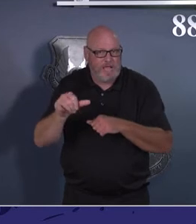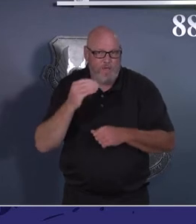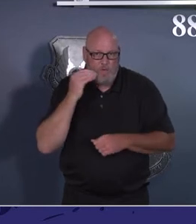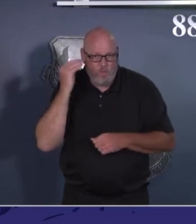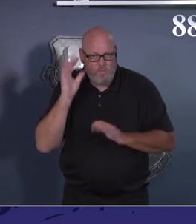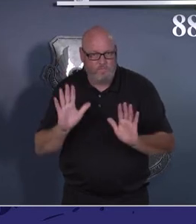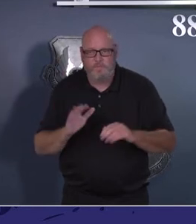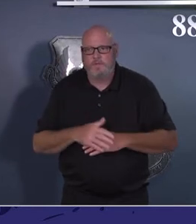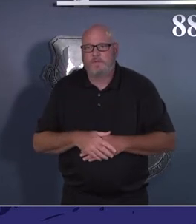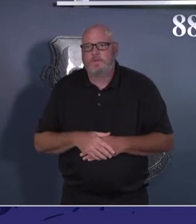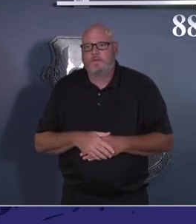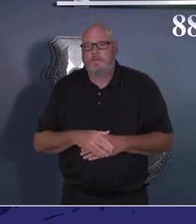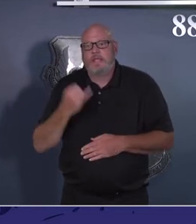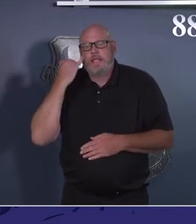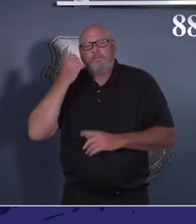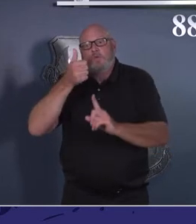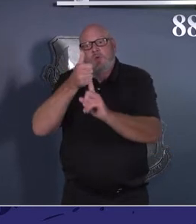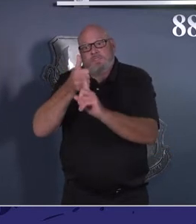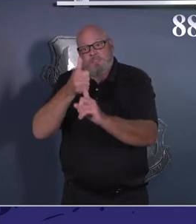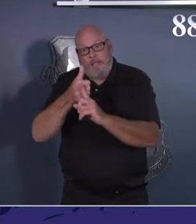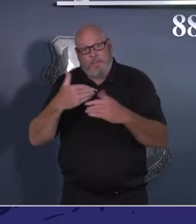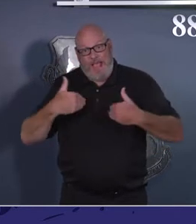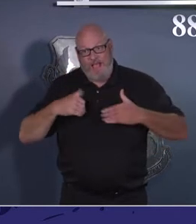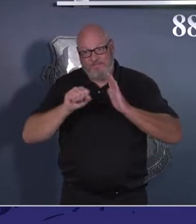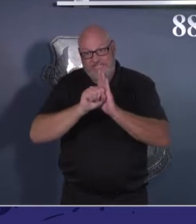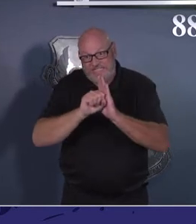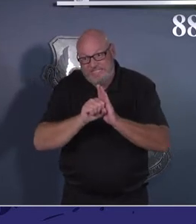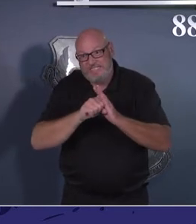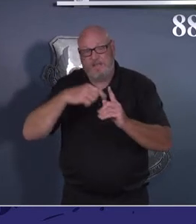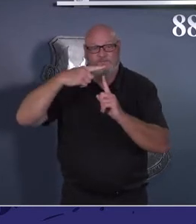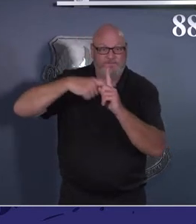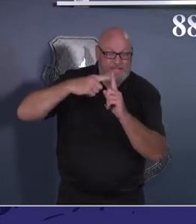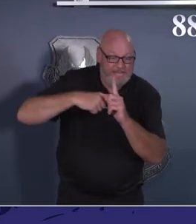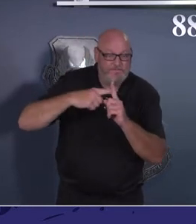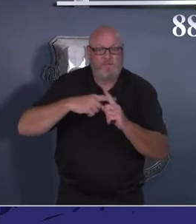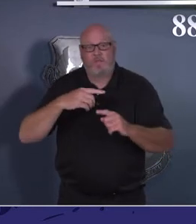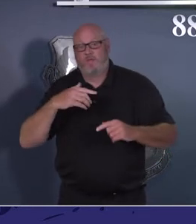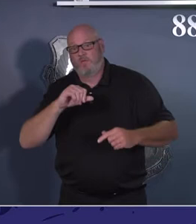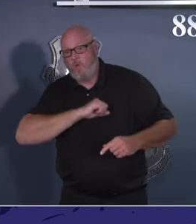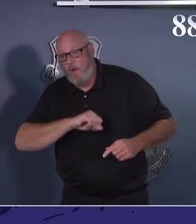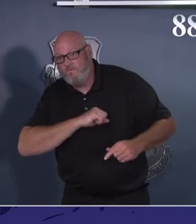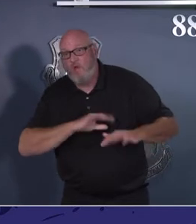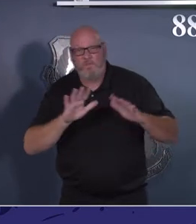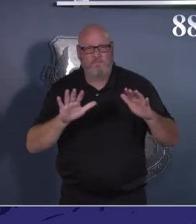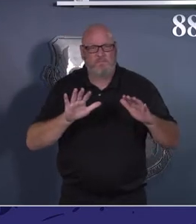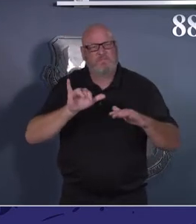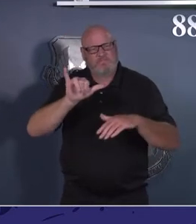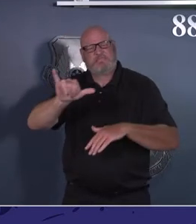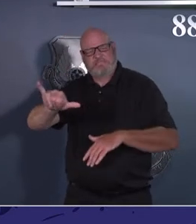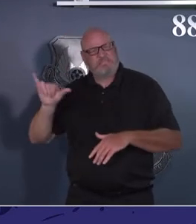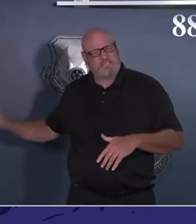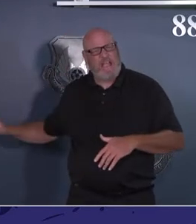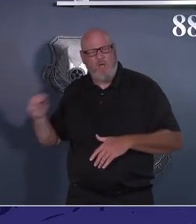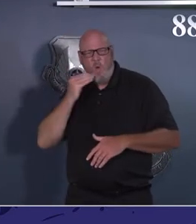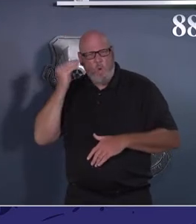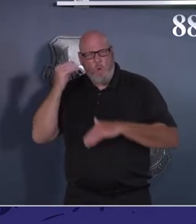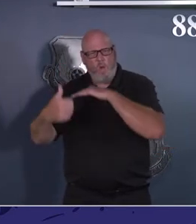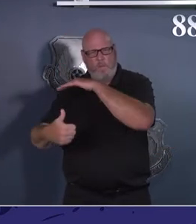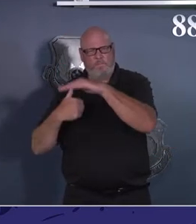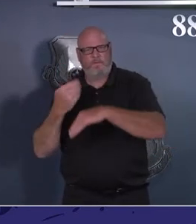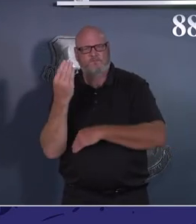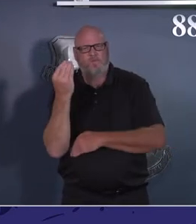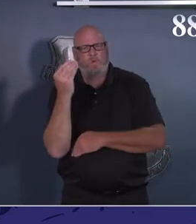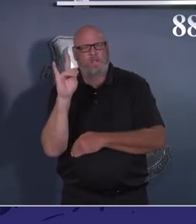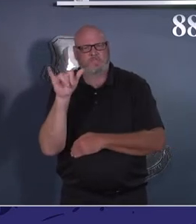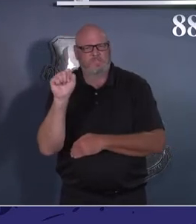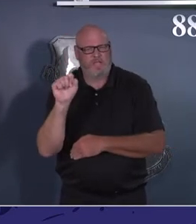those results are received. For unvaccinated personnel, unvaccinated individuals who have been exposed to COVID-19 but are not